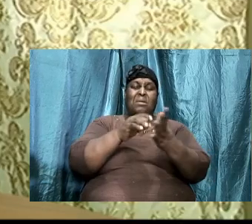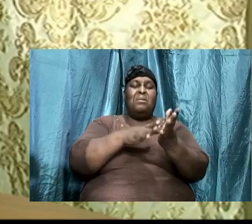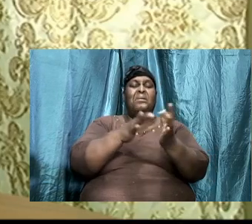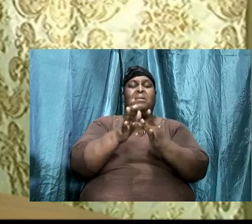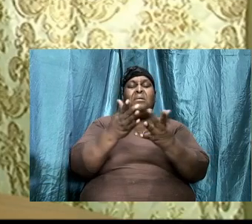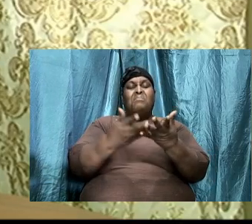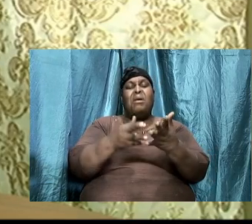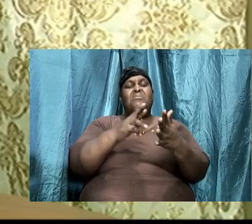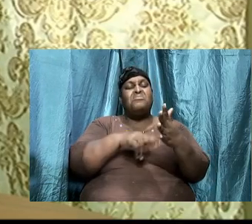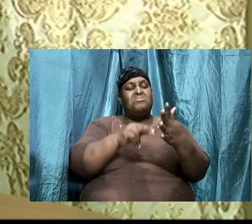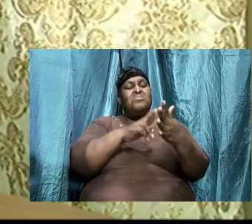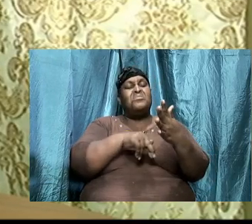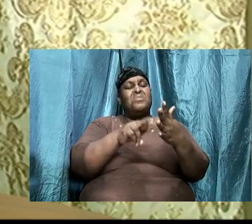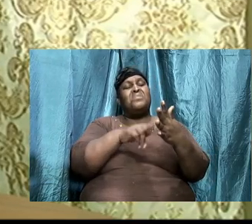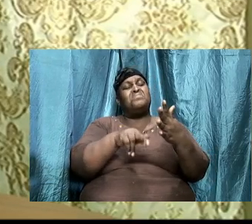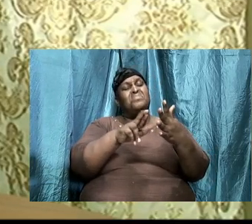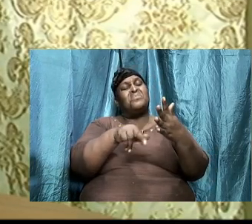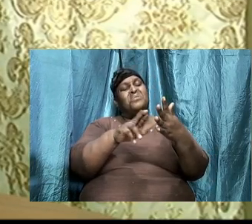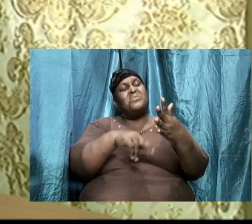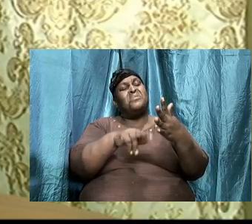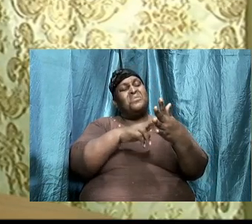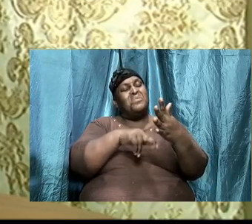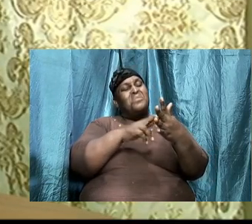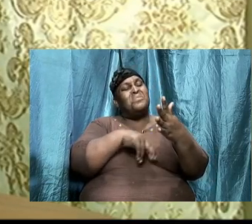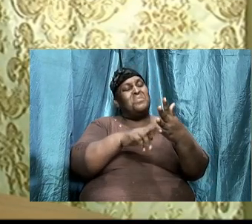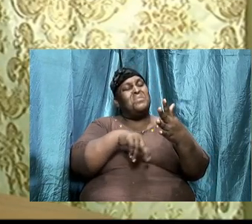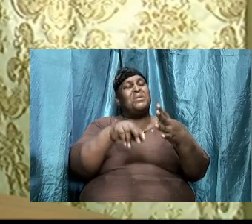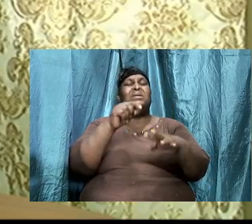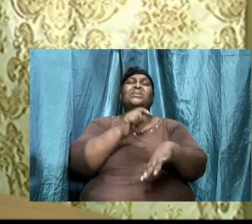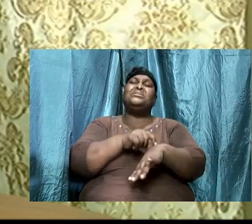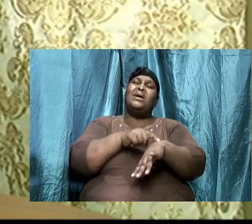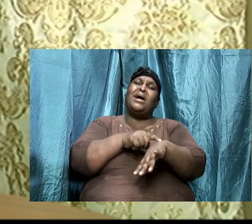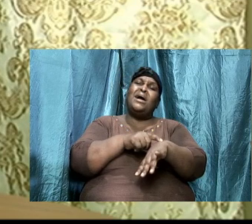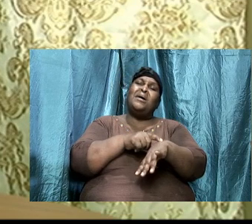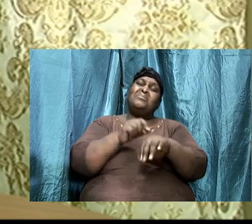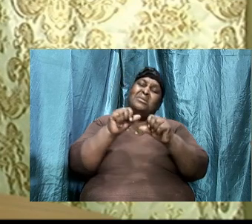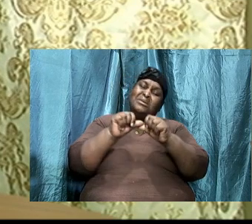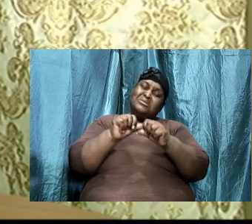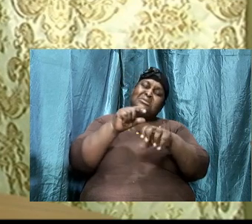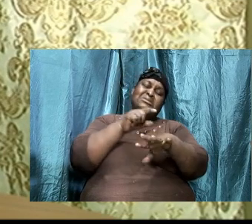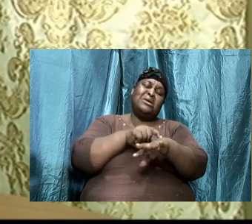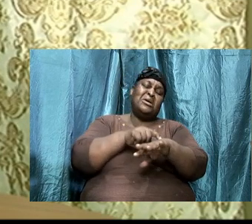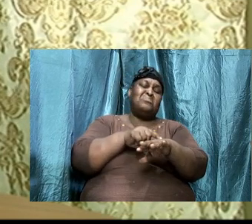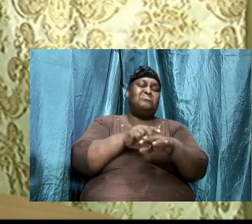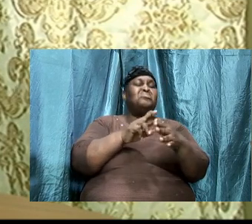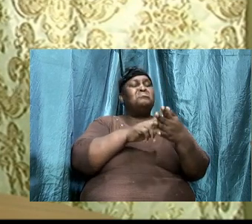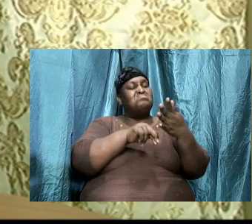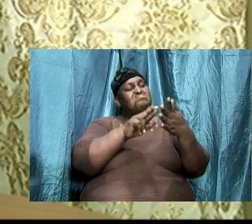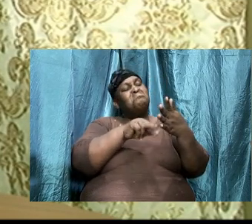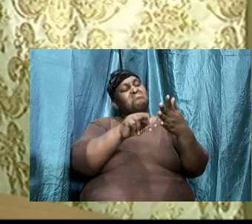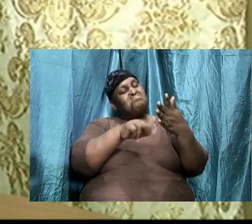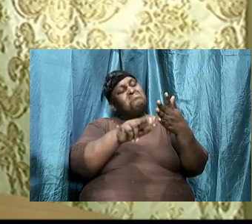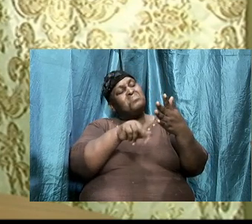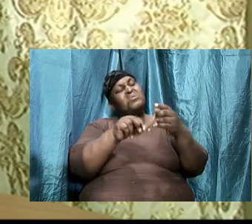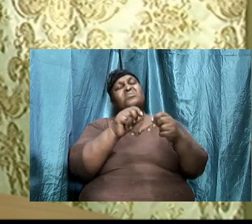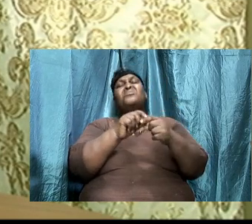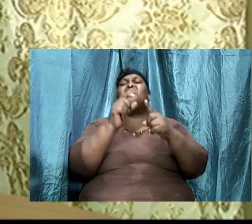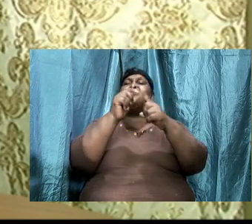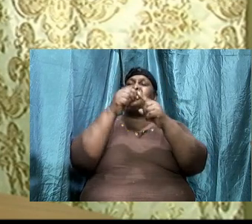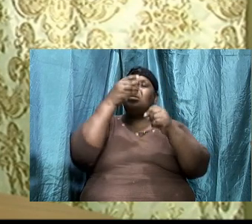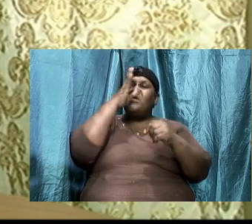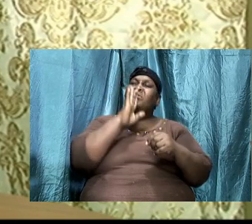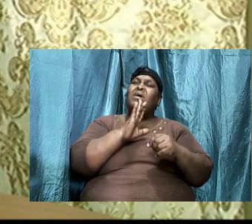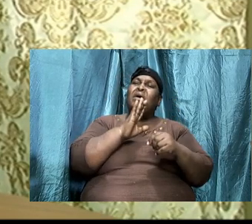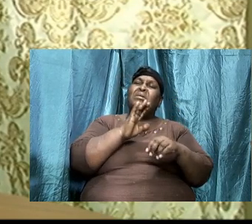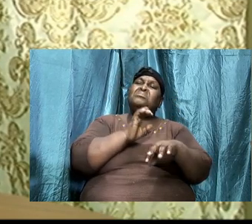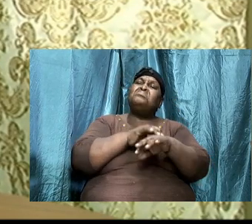we spend the time to read the word of God at 9